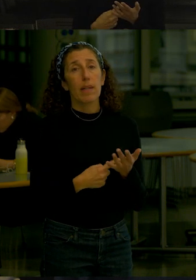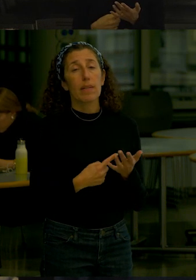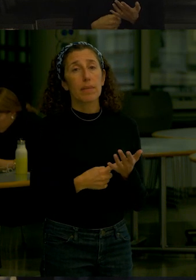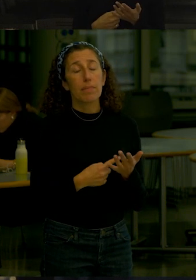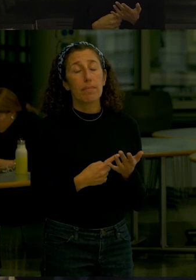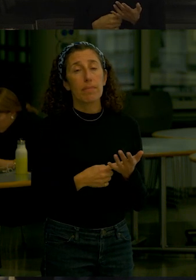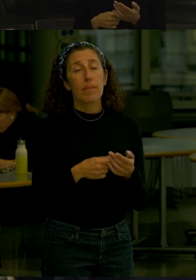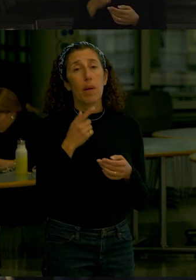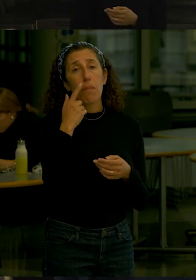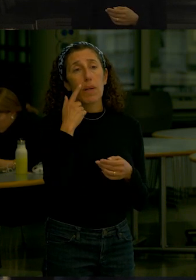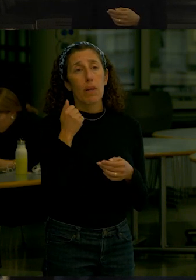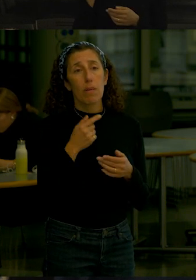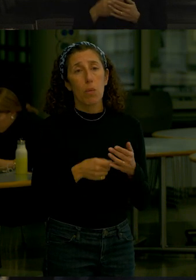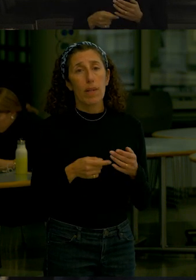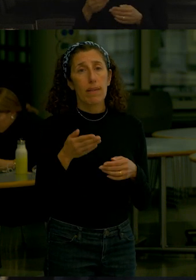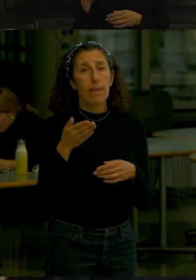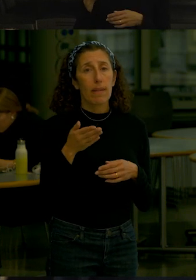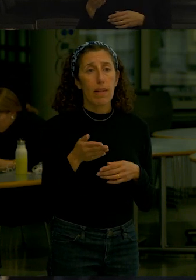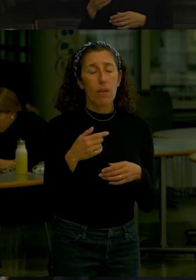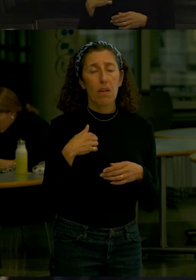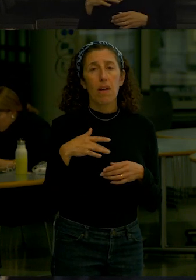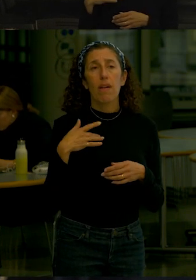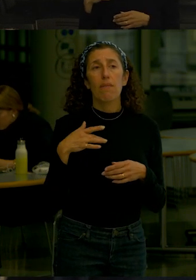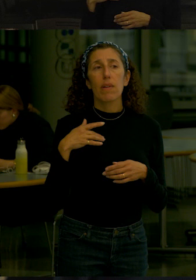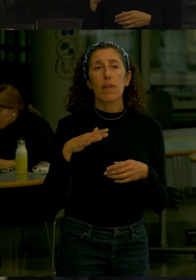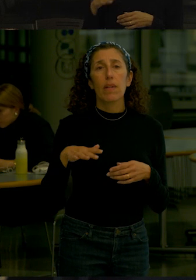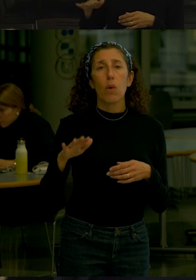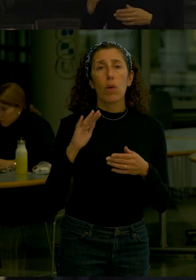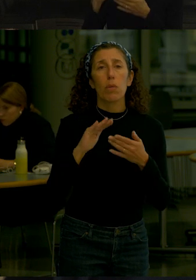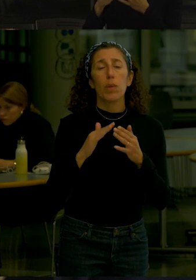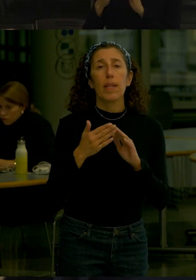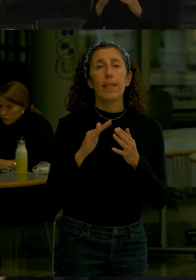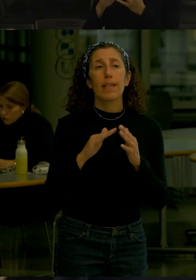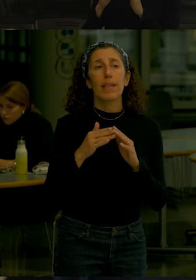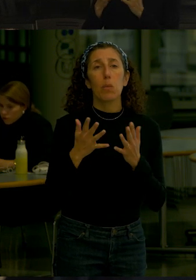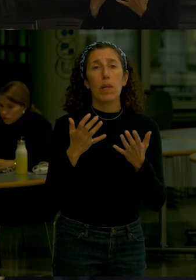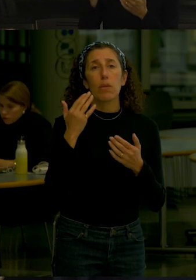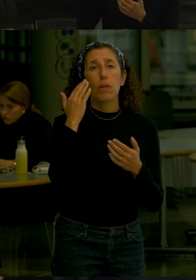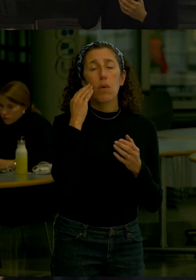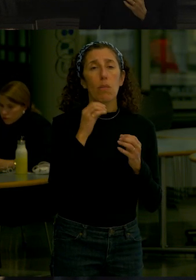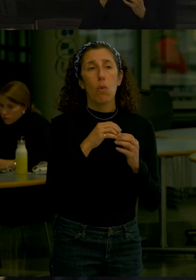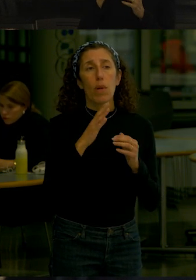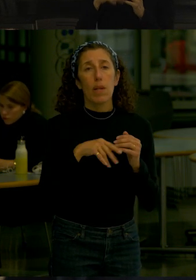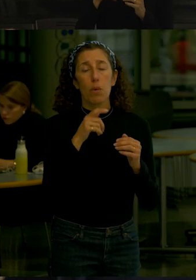lots of things that are in there that I think the community as a broader community than just the people who came to the walkthroughs